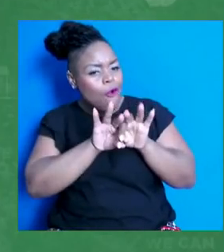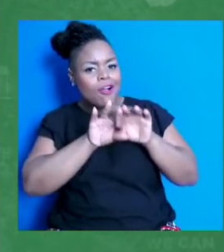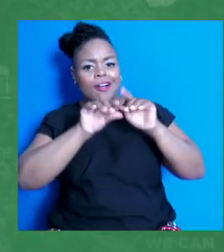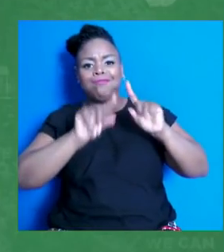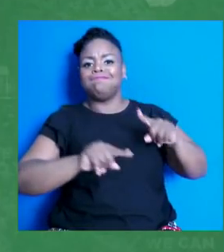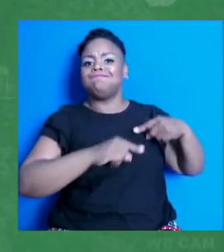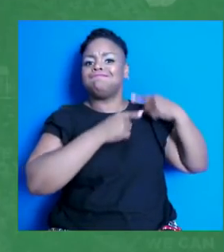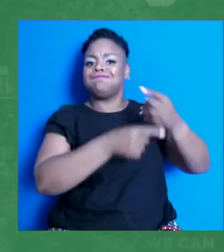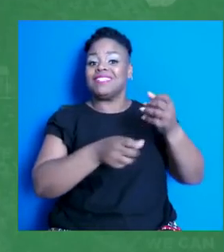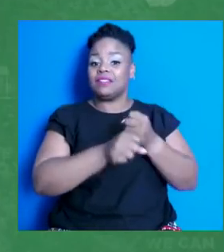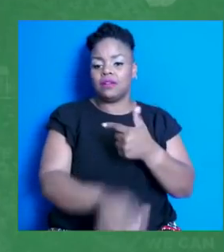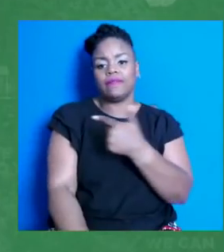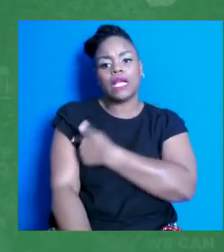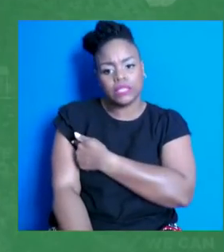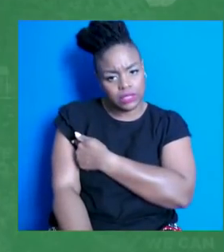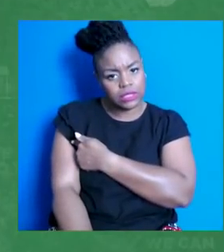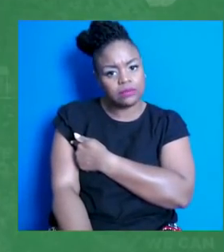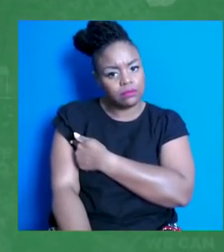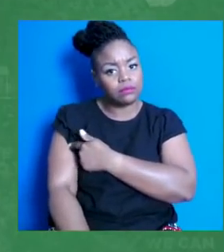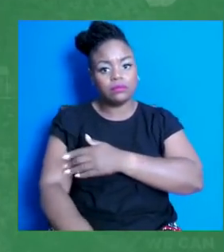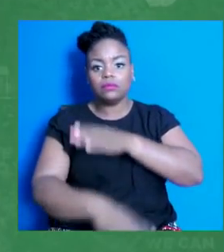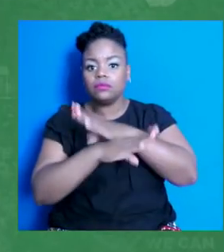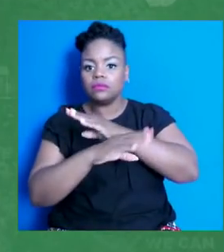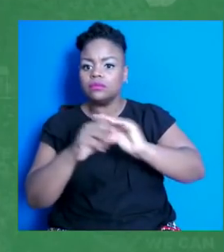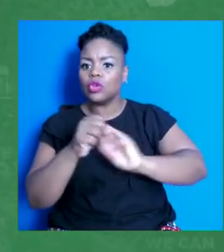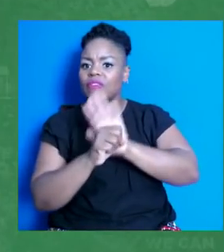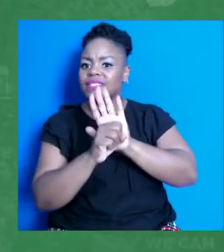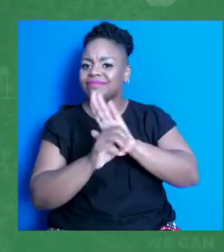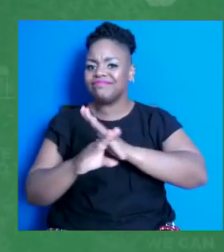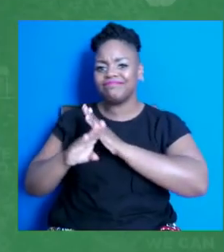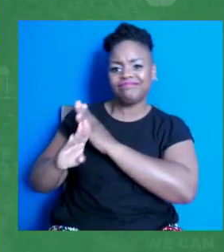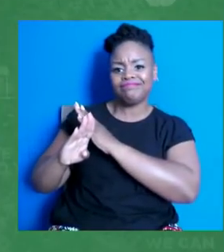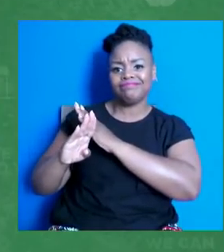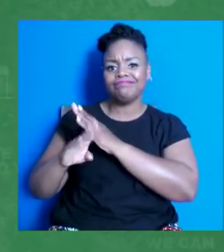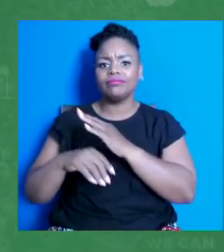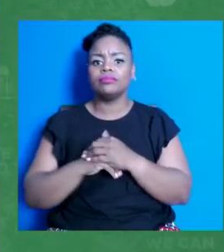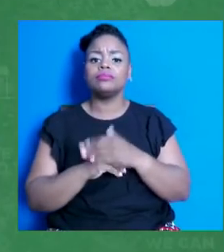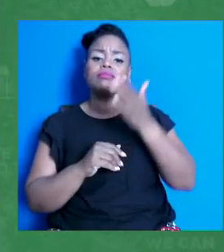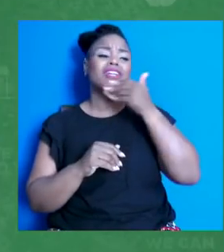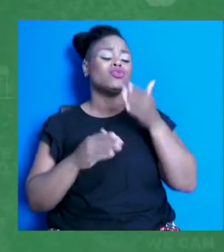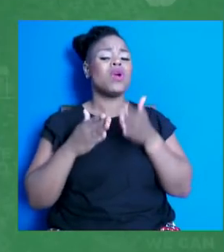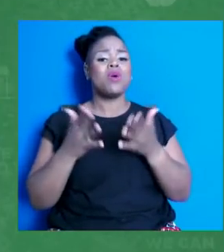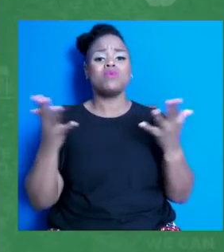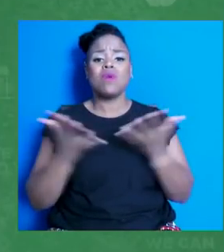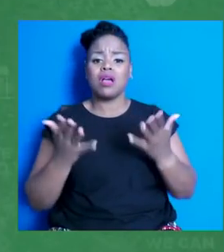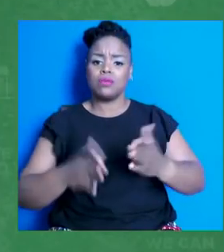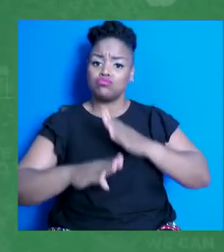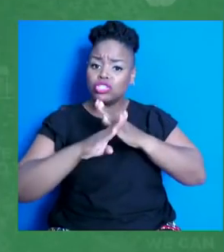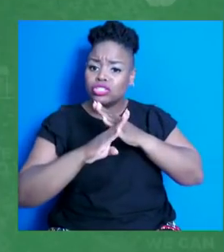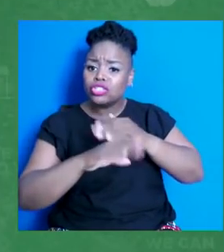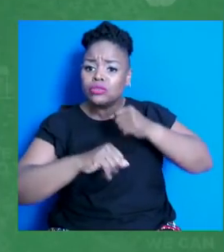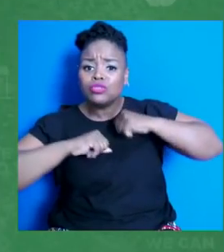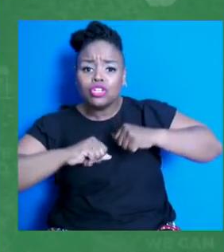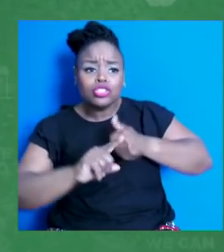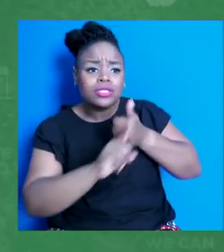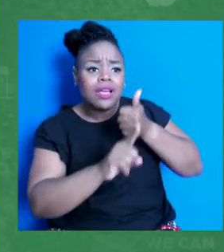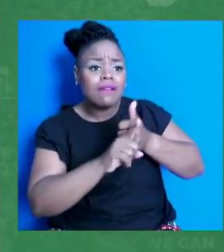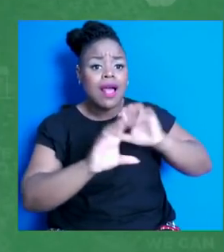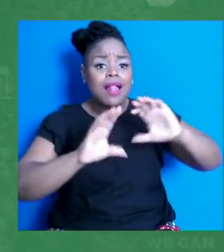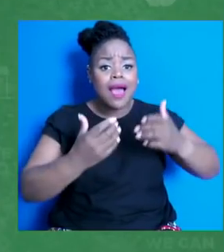know that the best way to protect yourself, your classmates and your communities is by getting vaccinated.